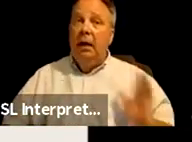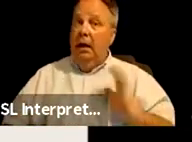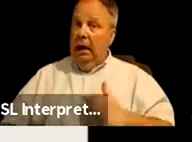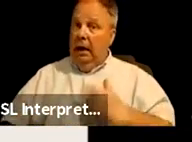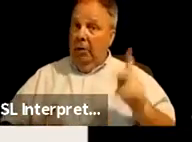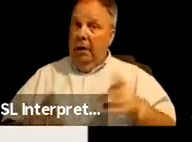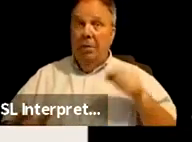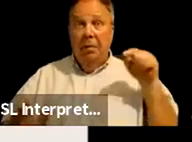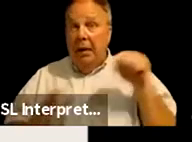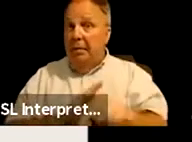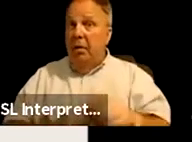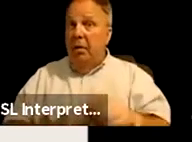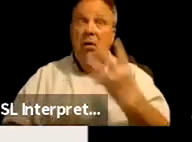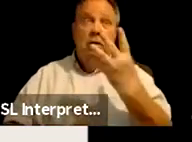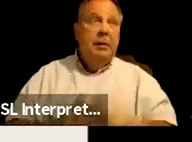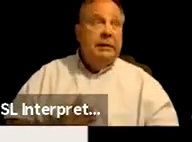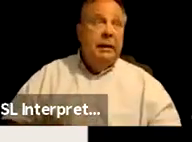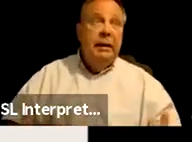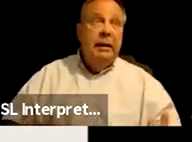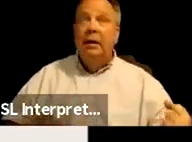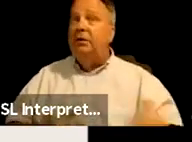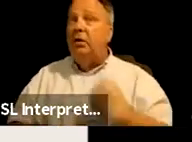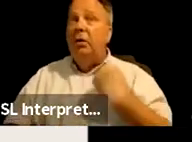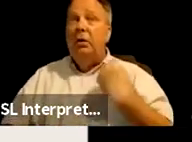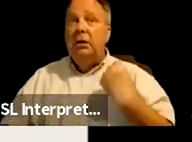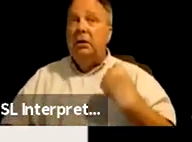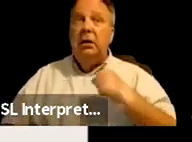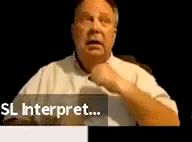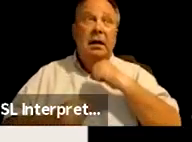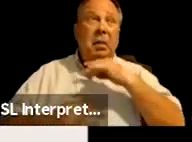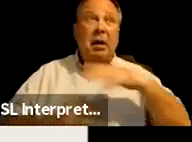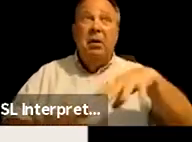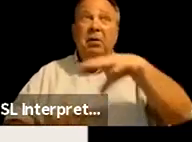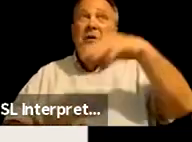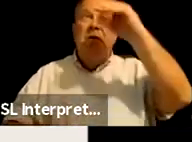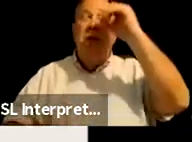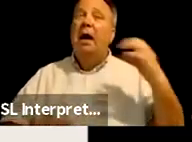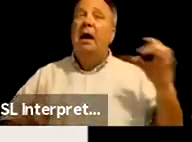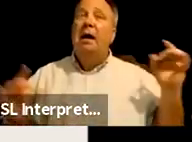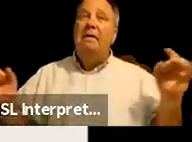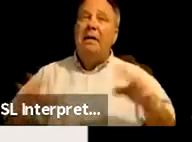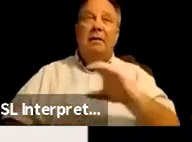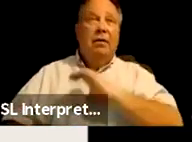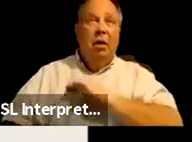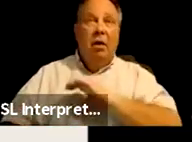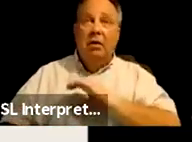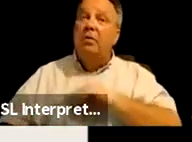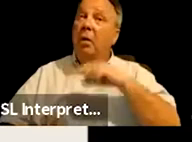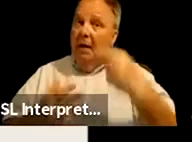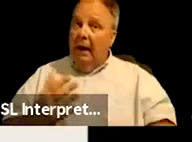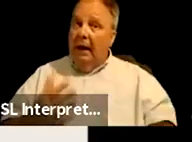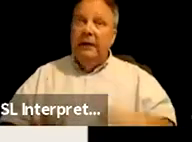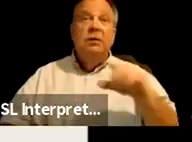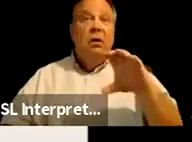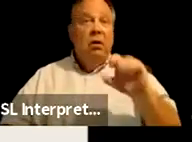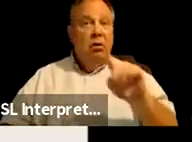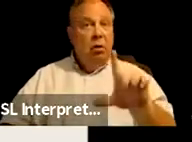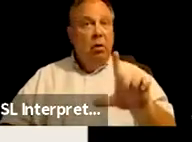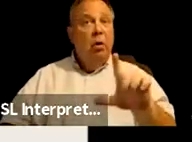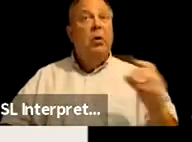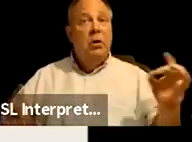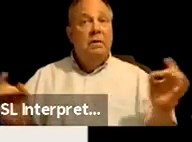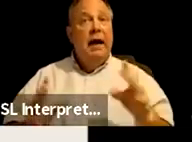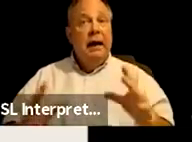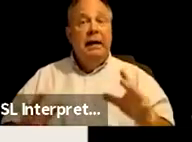being murdered, missing, assaulted, pollution, violence from law enforcement, that's all colonial violence. And that